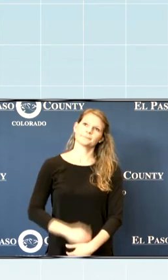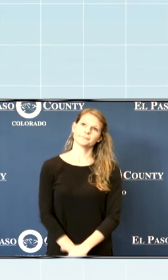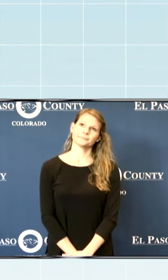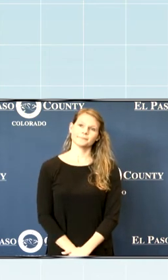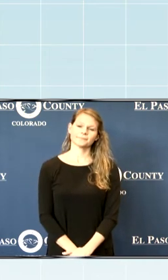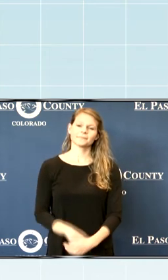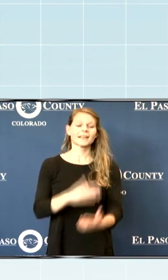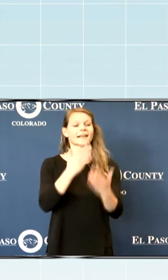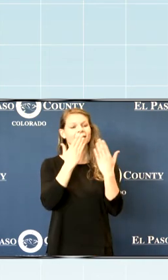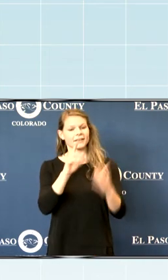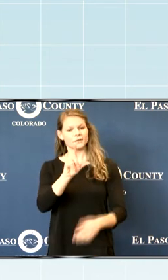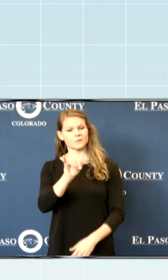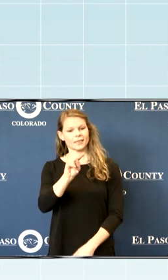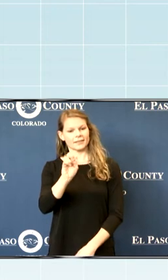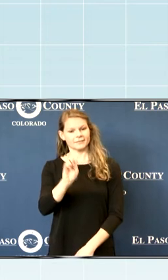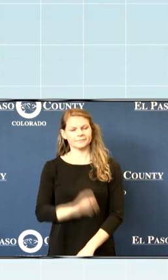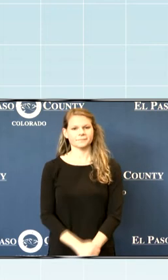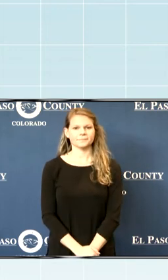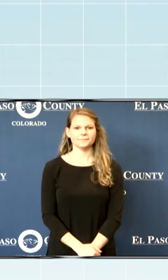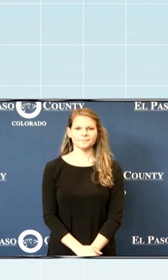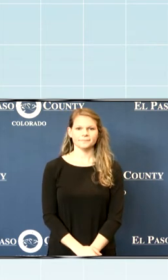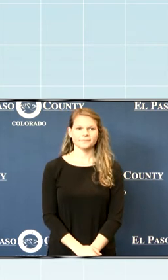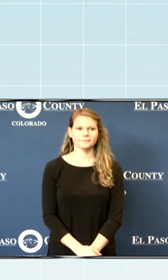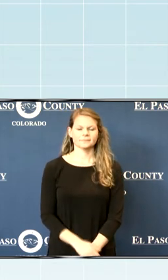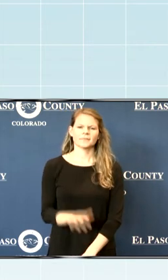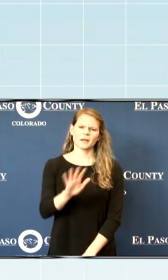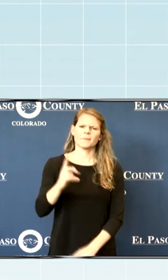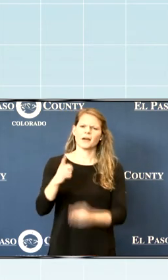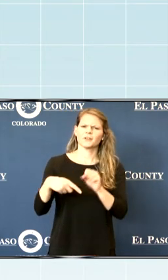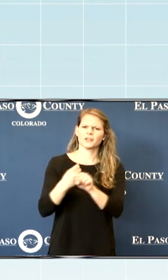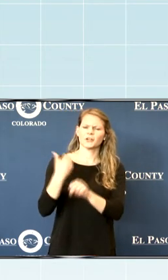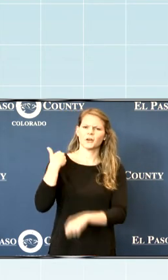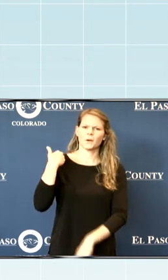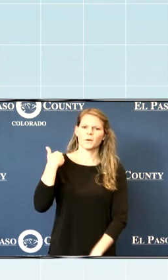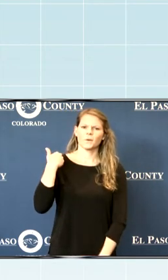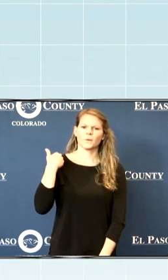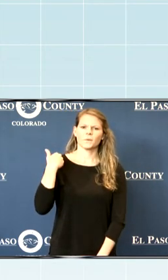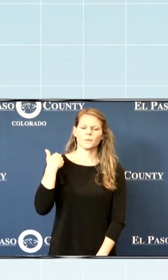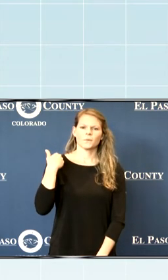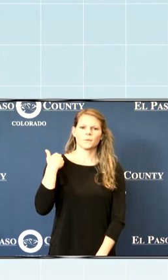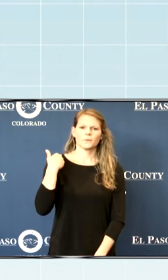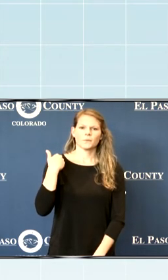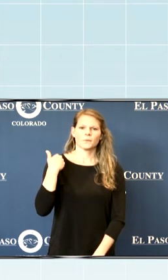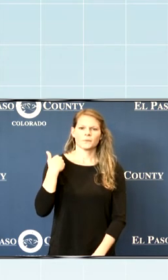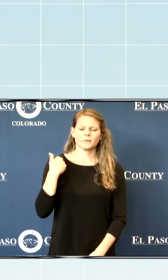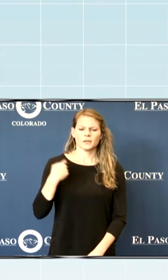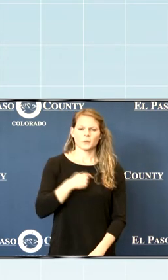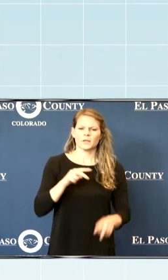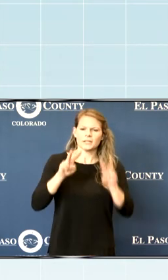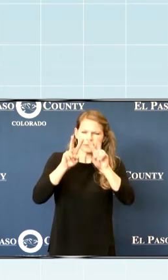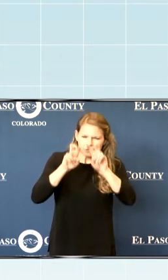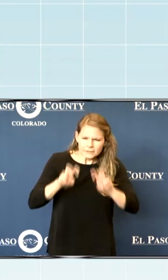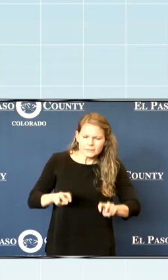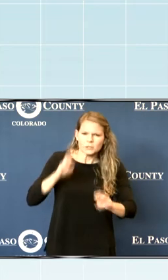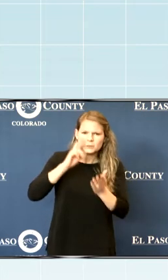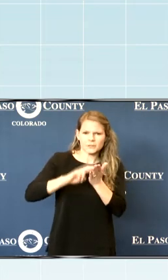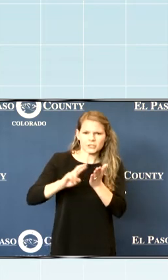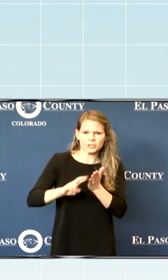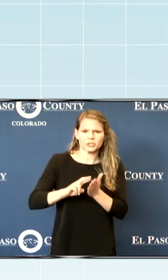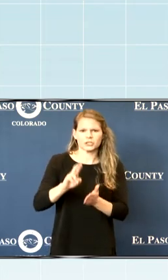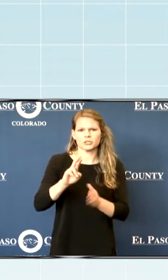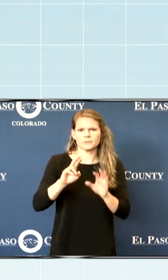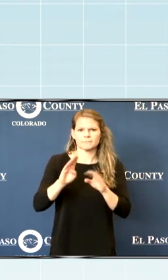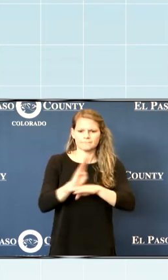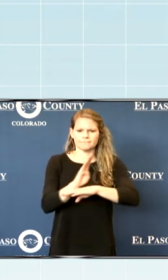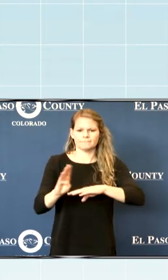Thank you, Lynn. About a year ago, the Elevated Insights research firm surveyed a thousand